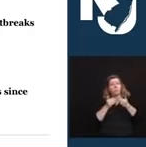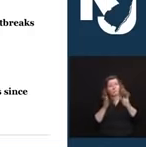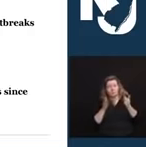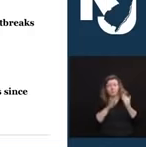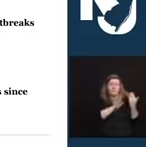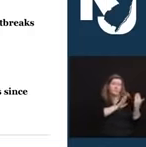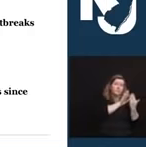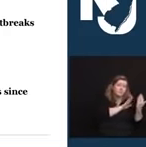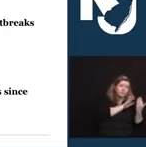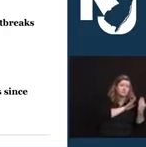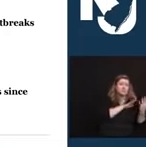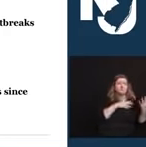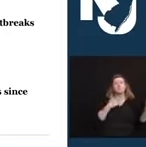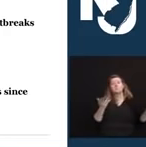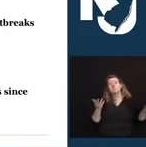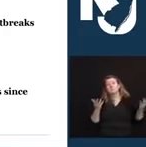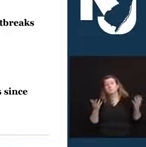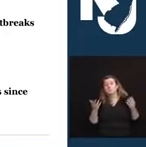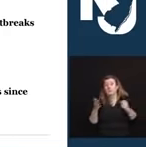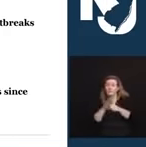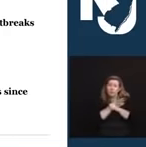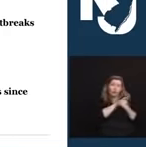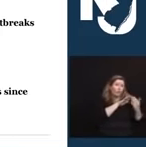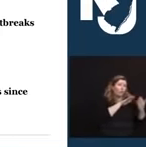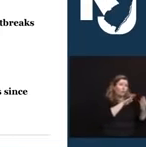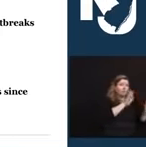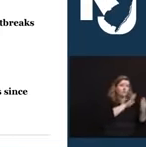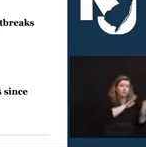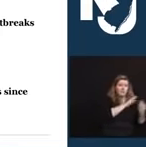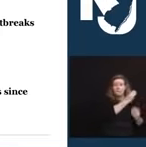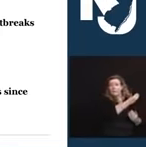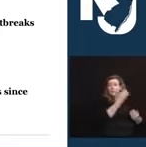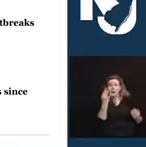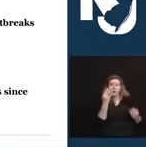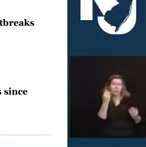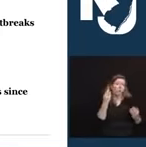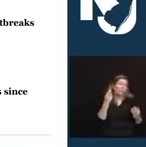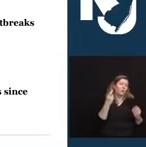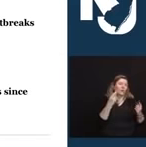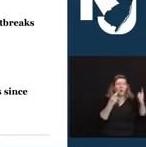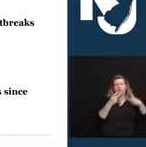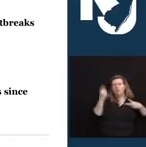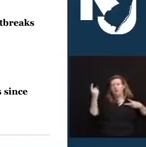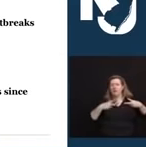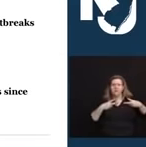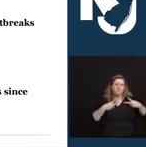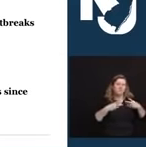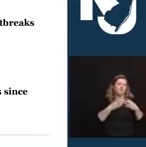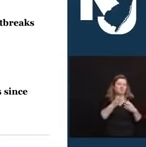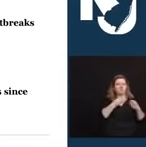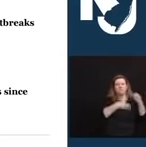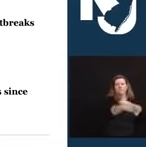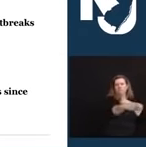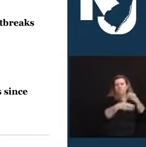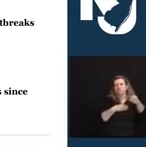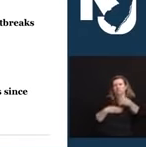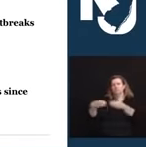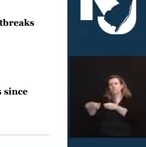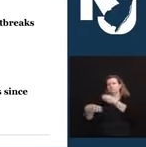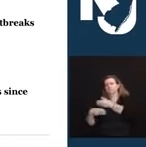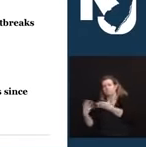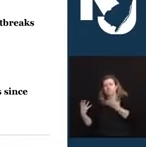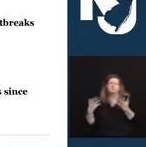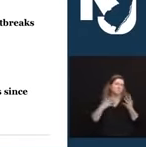-person or more likely through a hybrid learning model. During the same period, by the way, since the beginning of the school year,